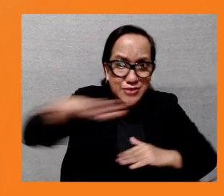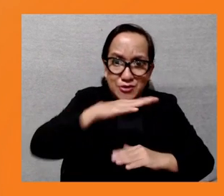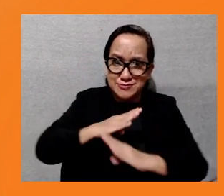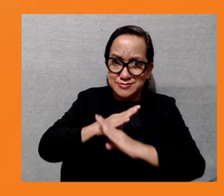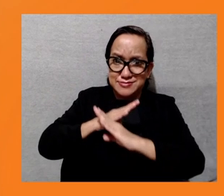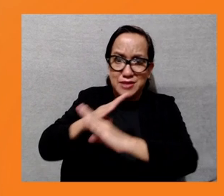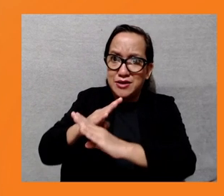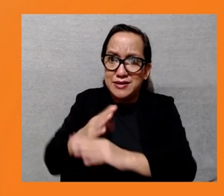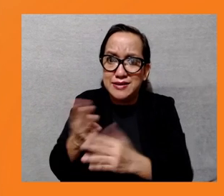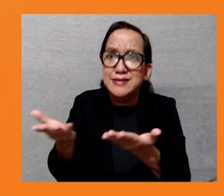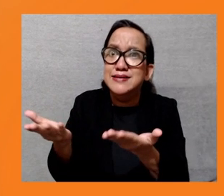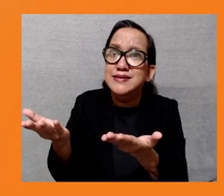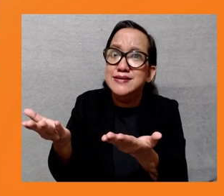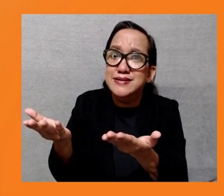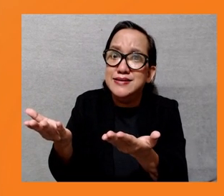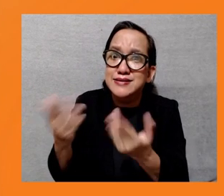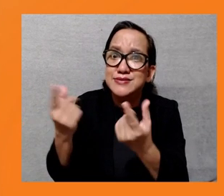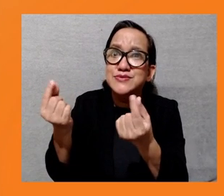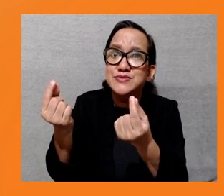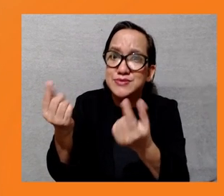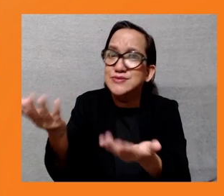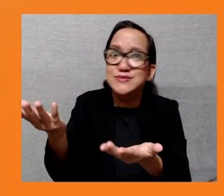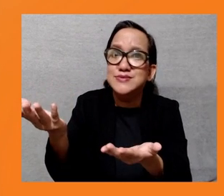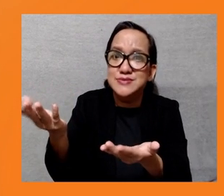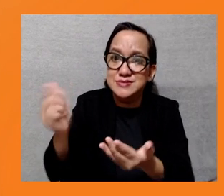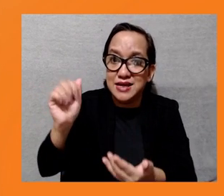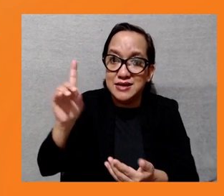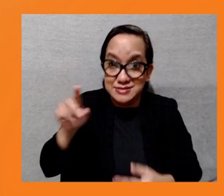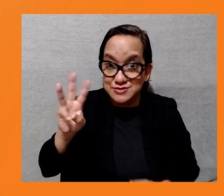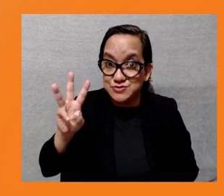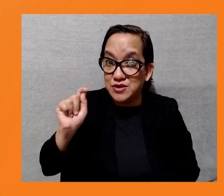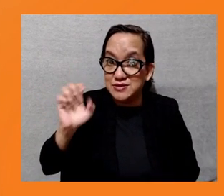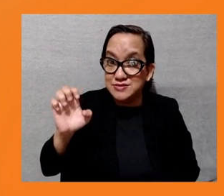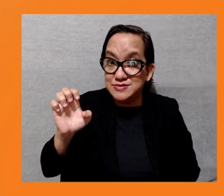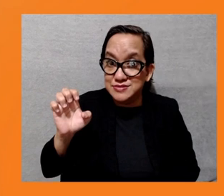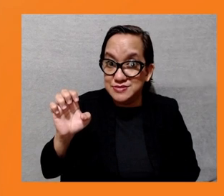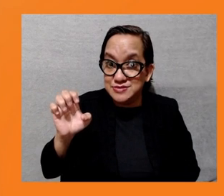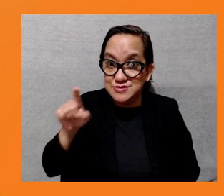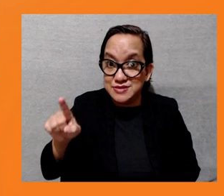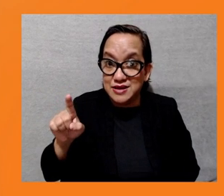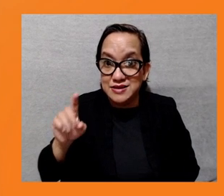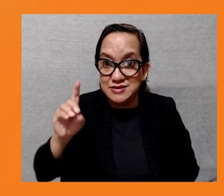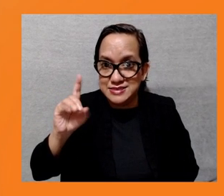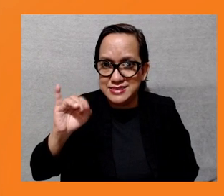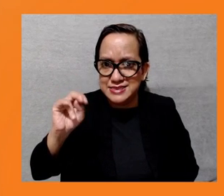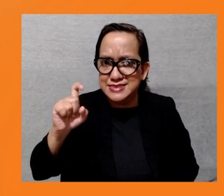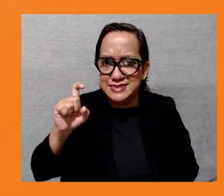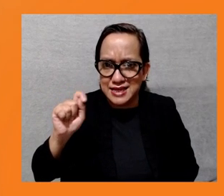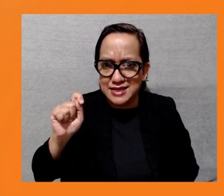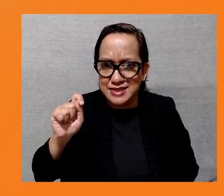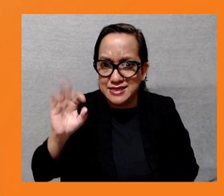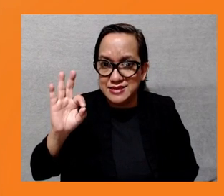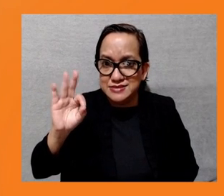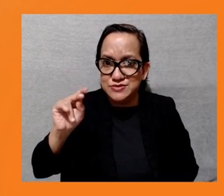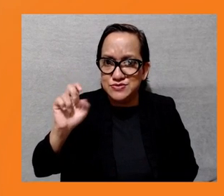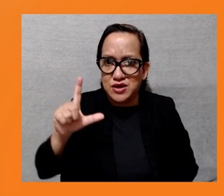a similar note on WTE, on the issue of dioxin and furan, which are toxins related to waste-to-energy